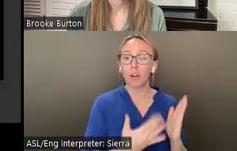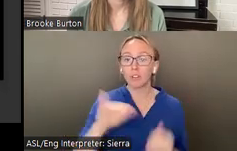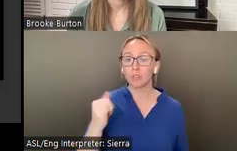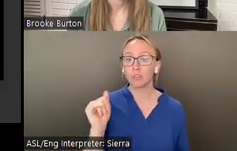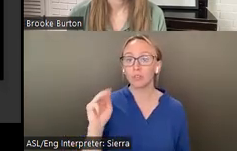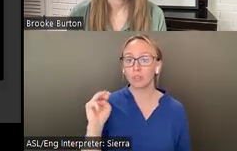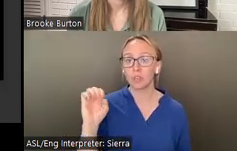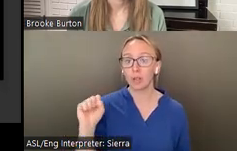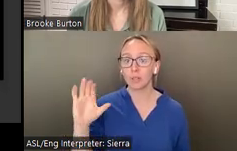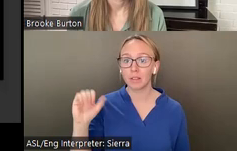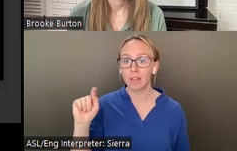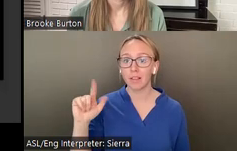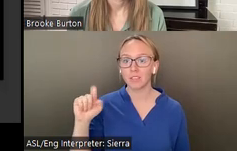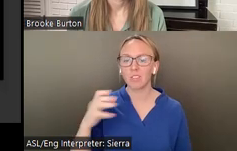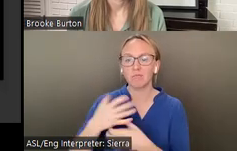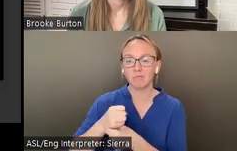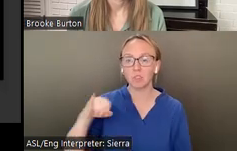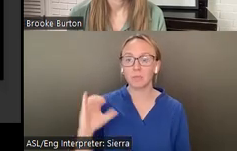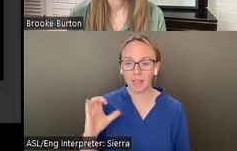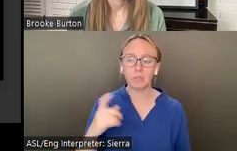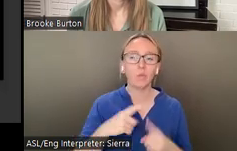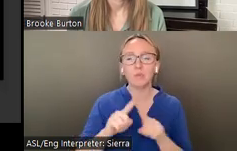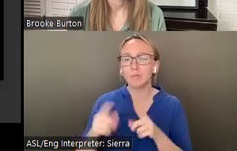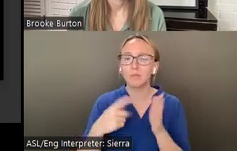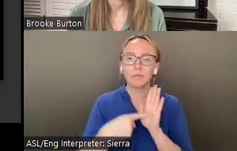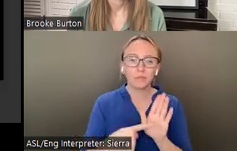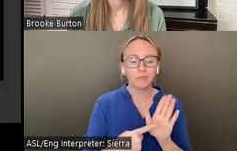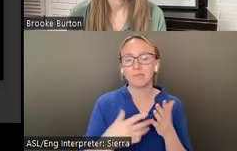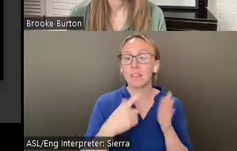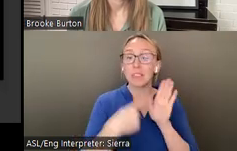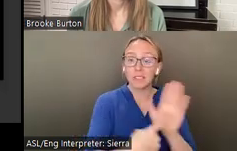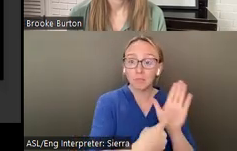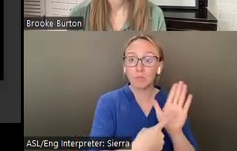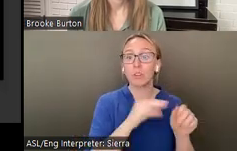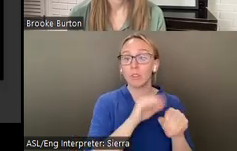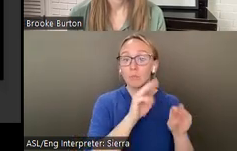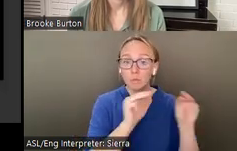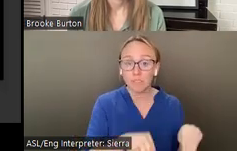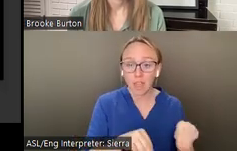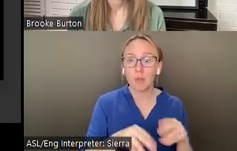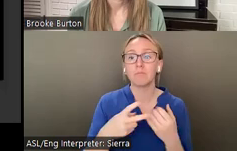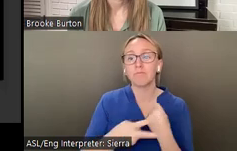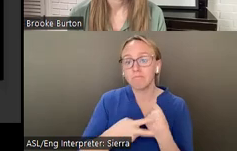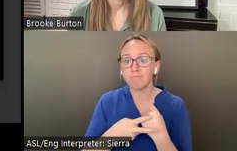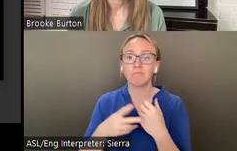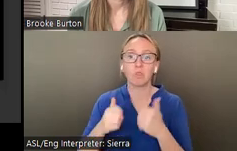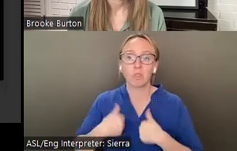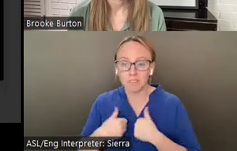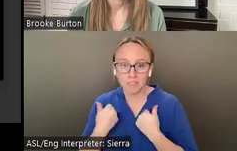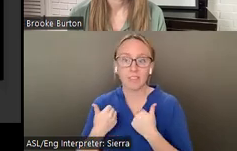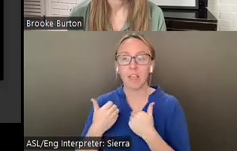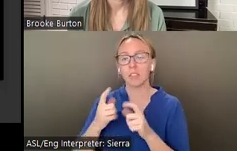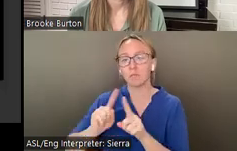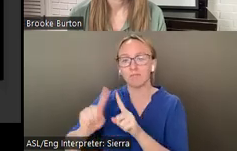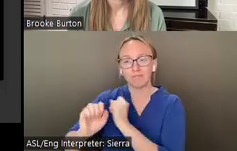programs including exhibitions, community programs, research, residencies, and the conservation of the historic spaces where James